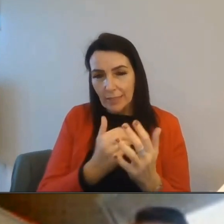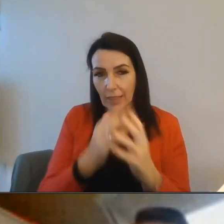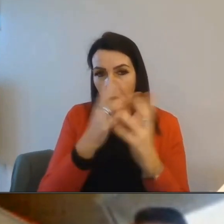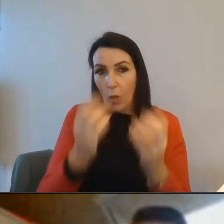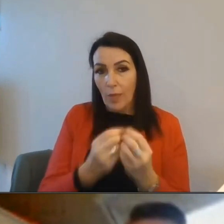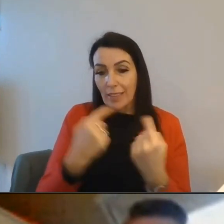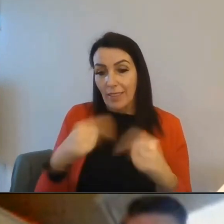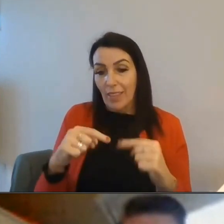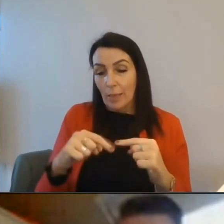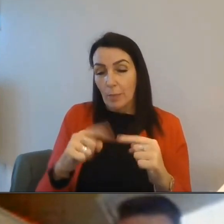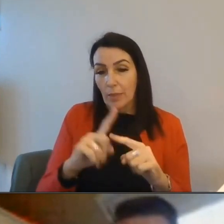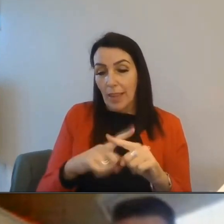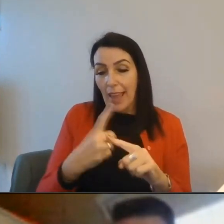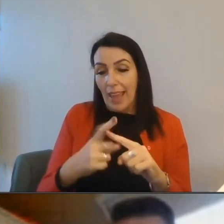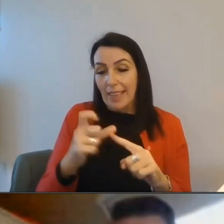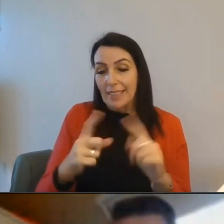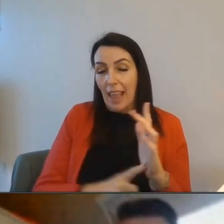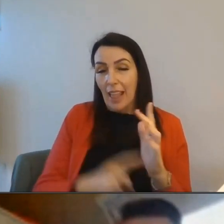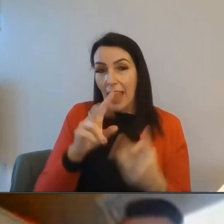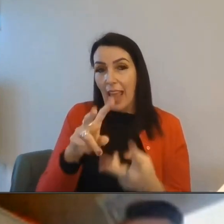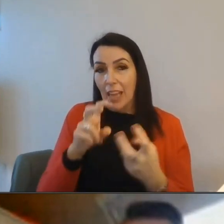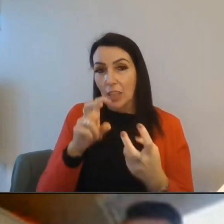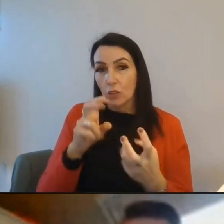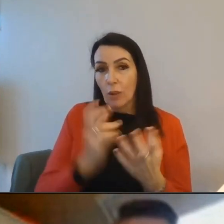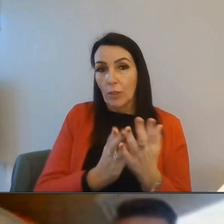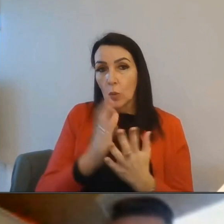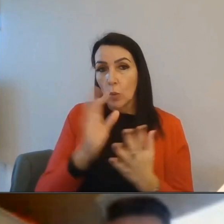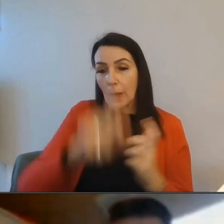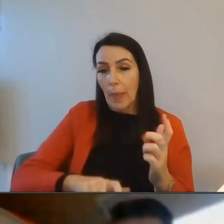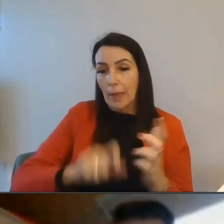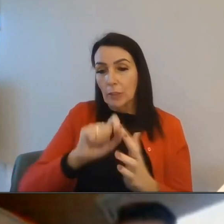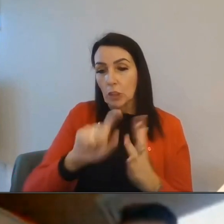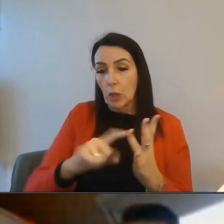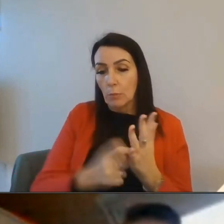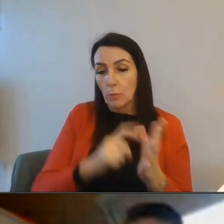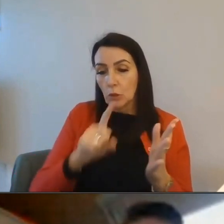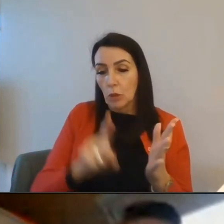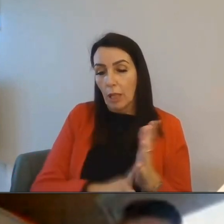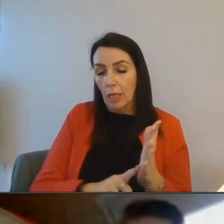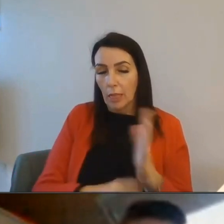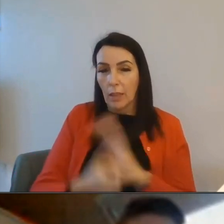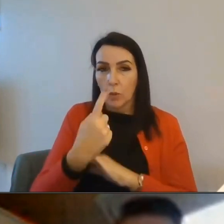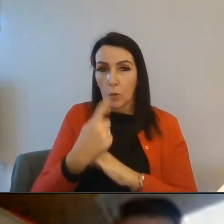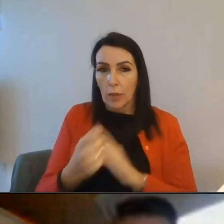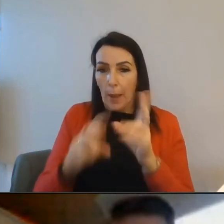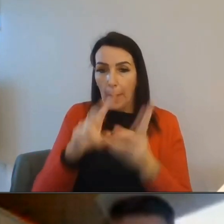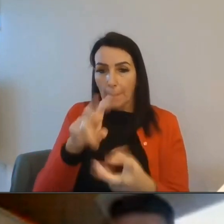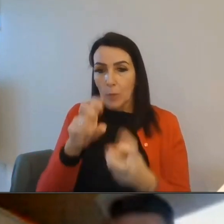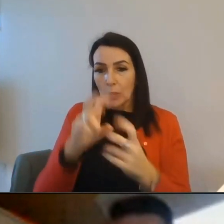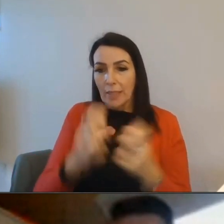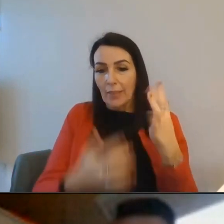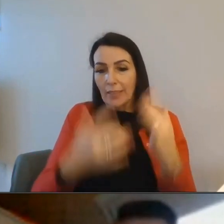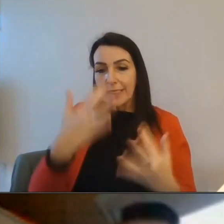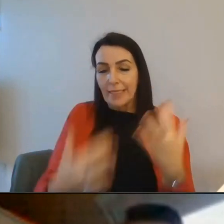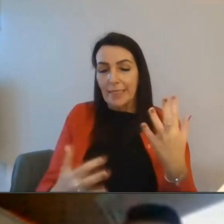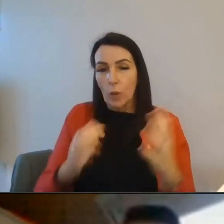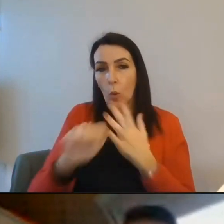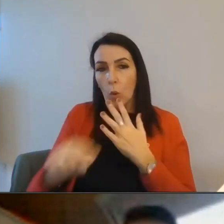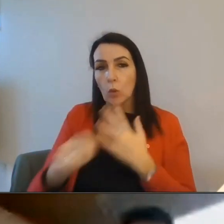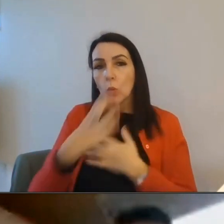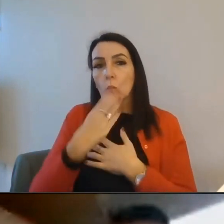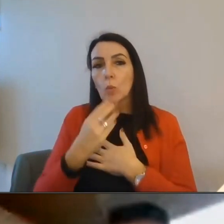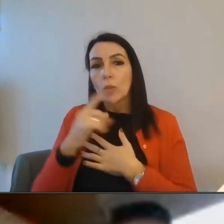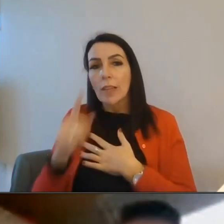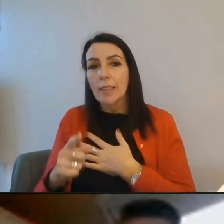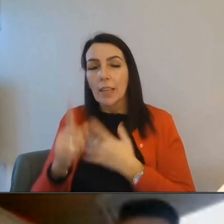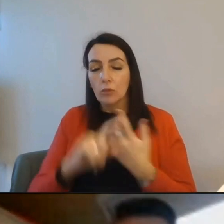as an Excel extract through the client portal. So that's one way you can pull together statistics on your users and use that to